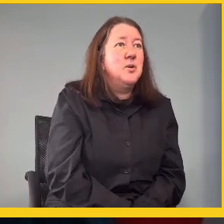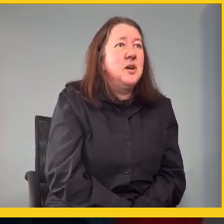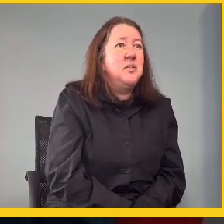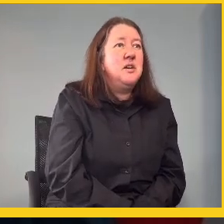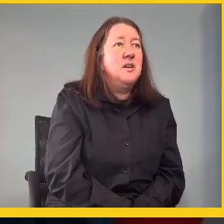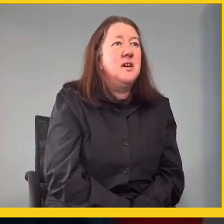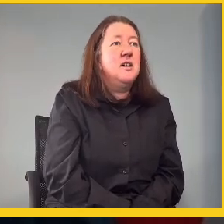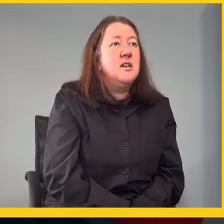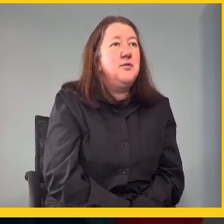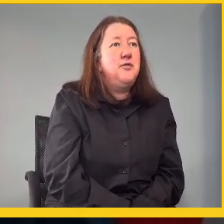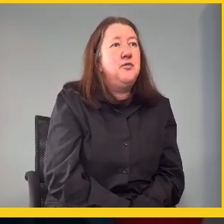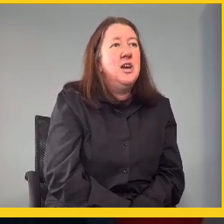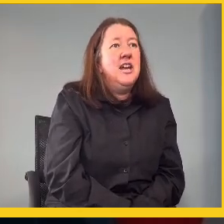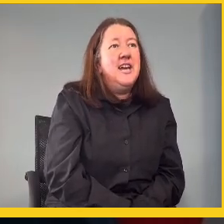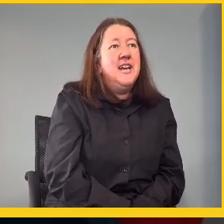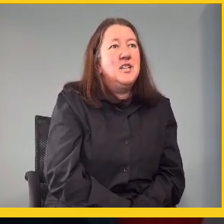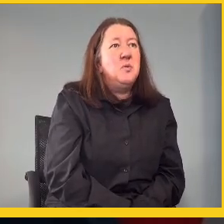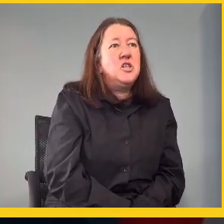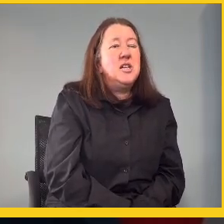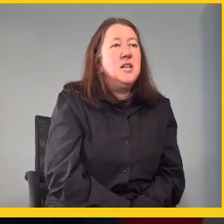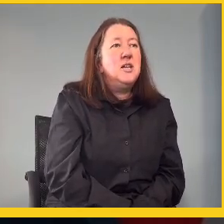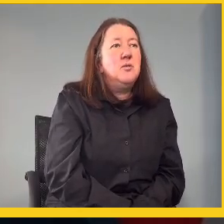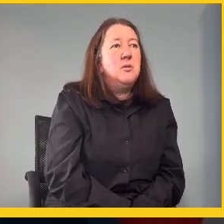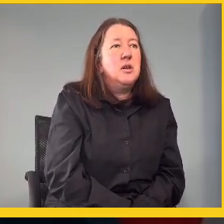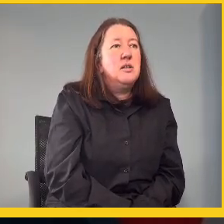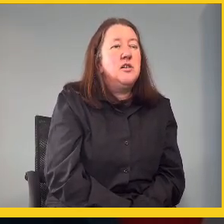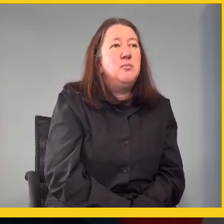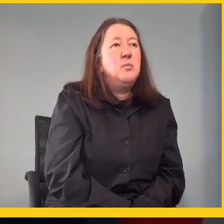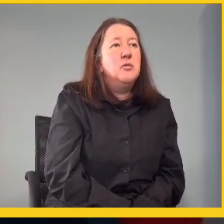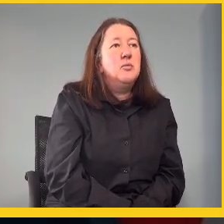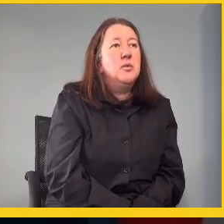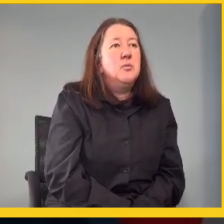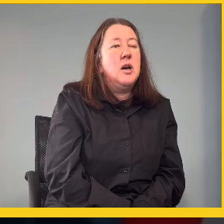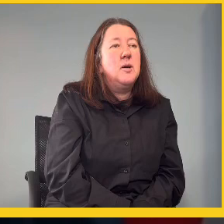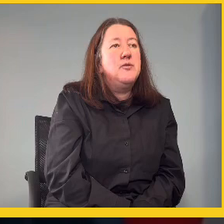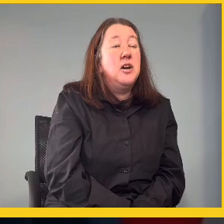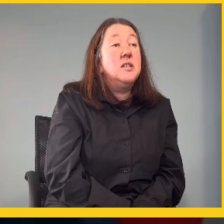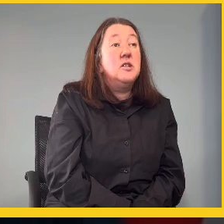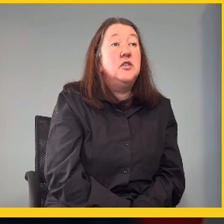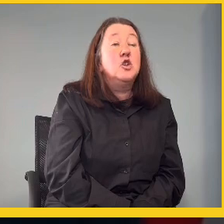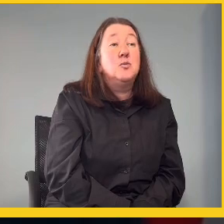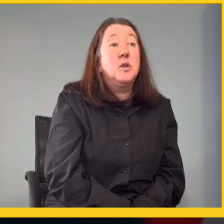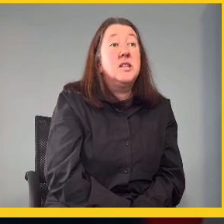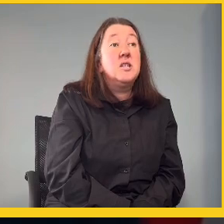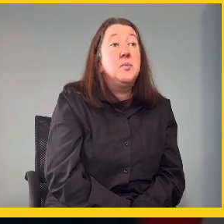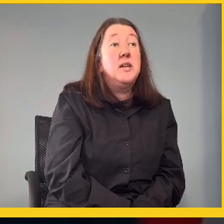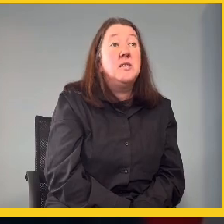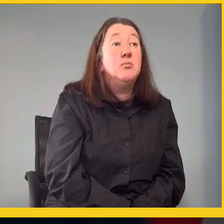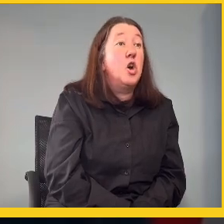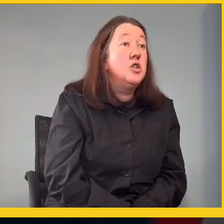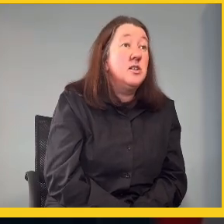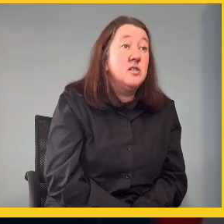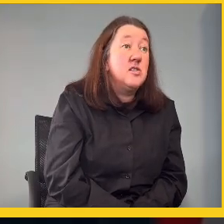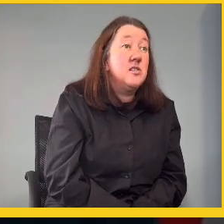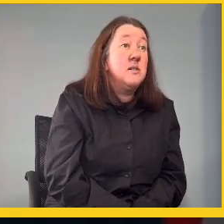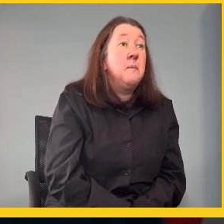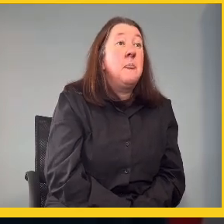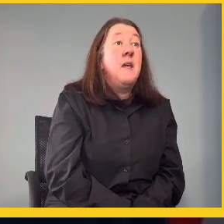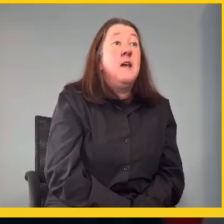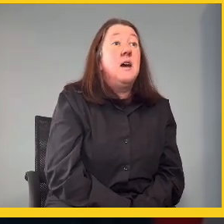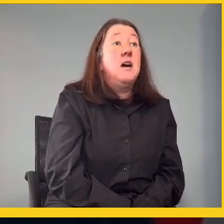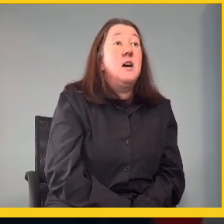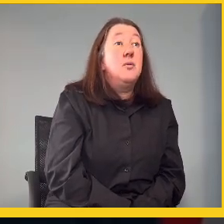Yes. So I think if, especially deaf people find it difficult to participate in branches,